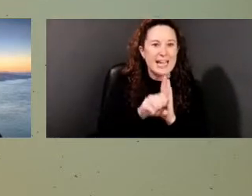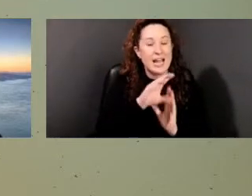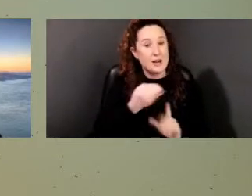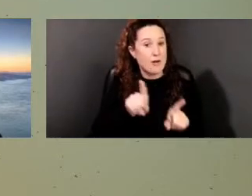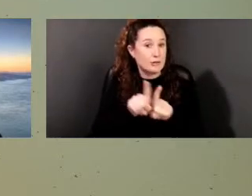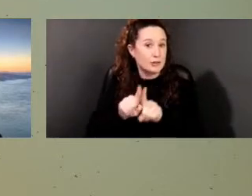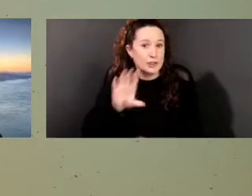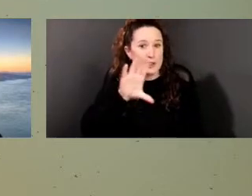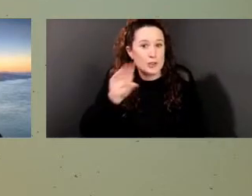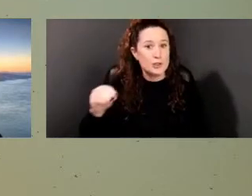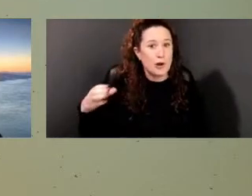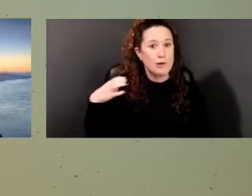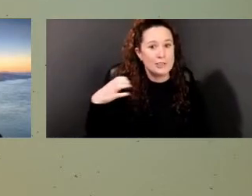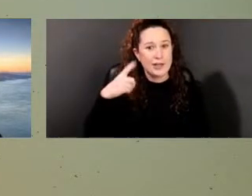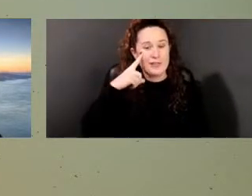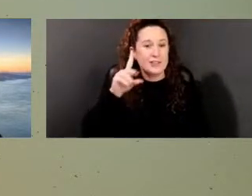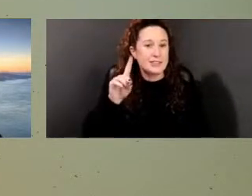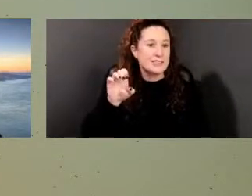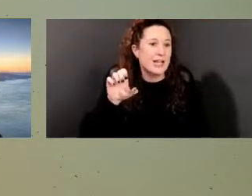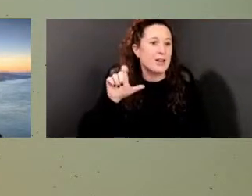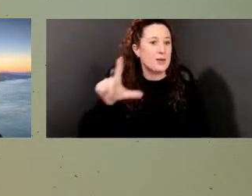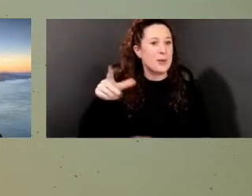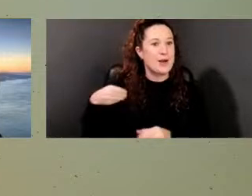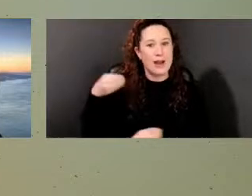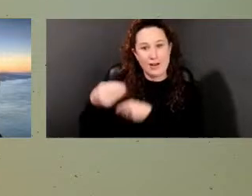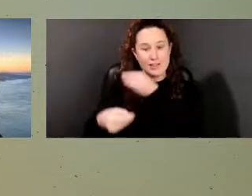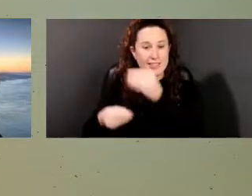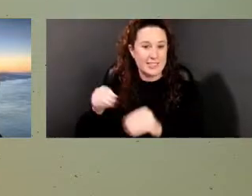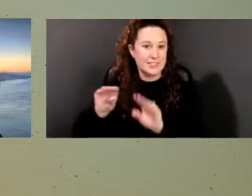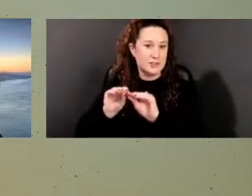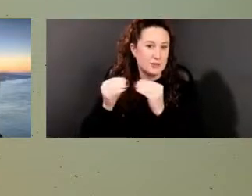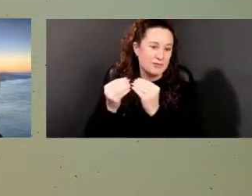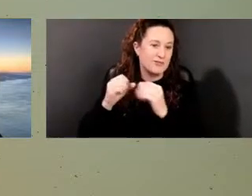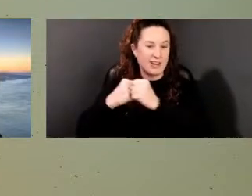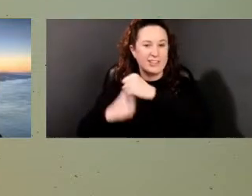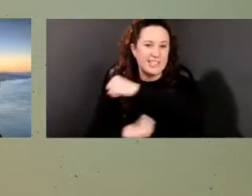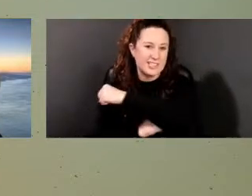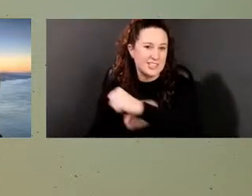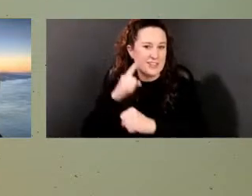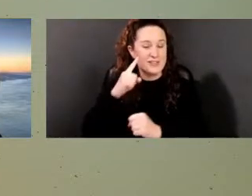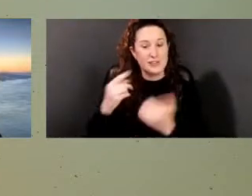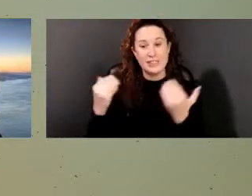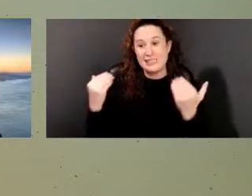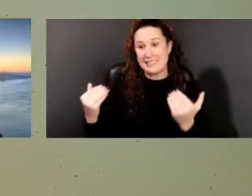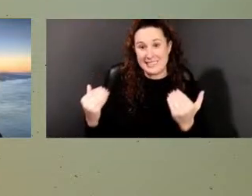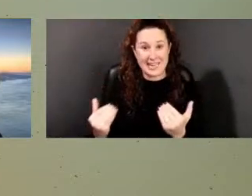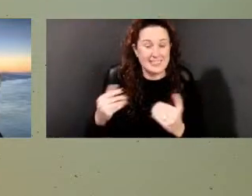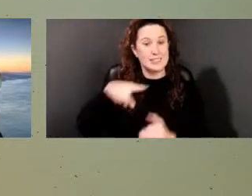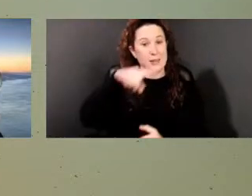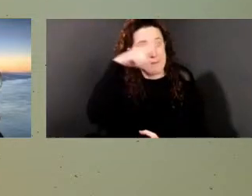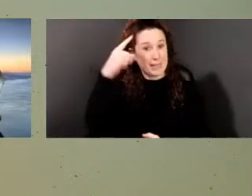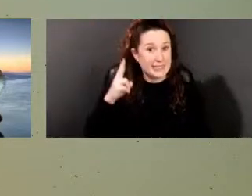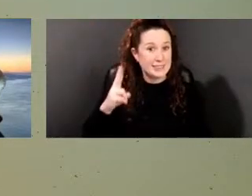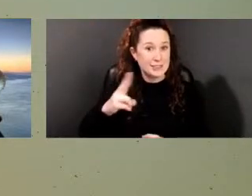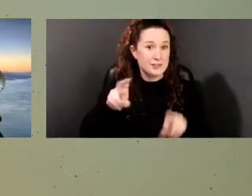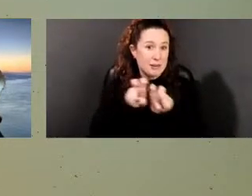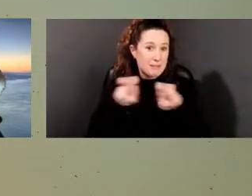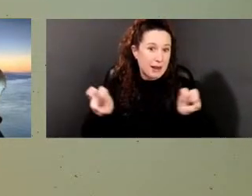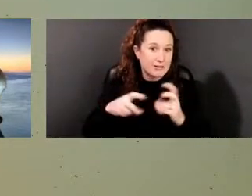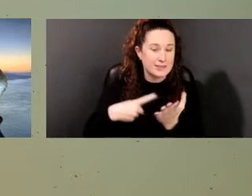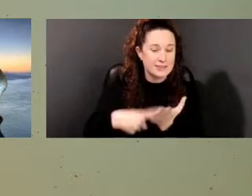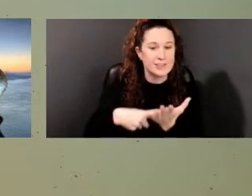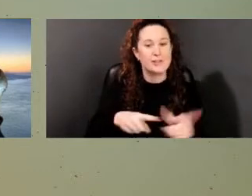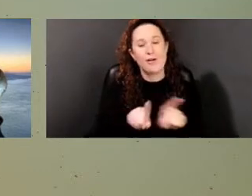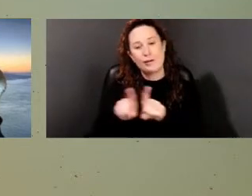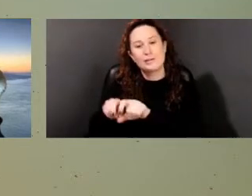Commission, who is the co-sponsor of tonight's Black History panel discussion, along with the Department of State